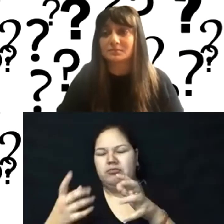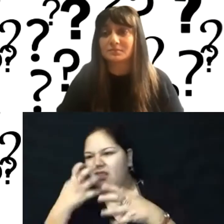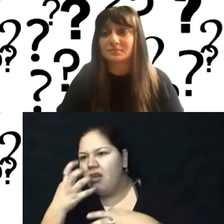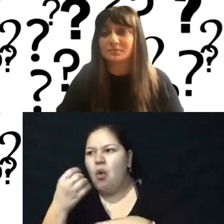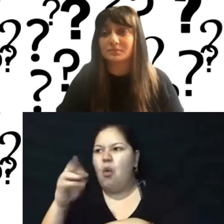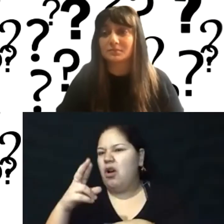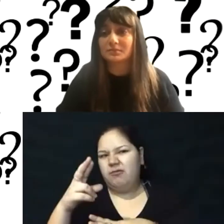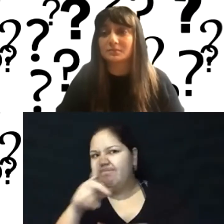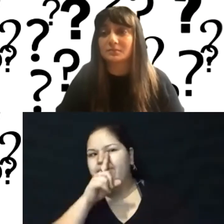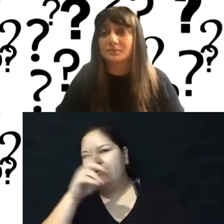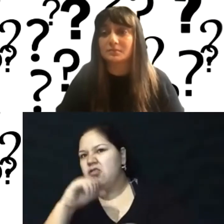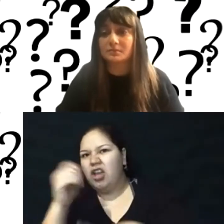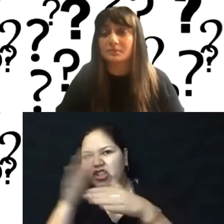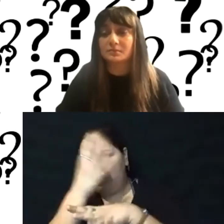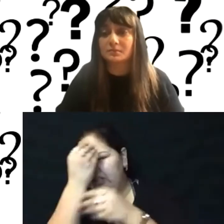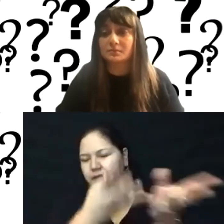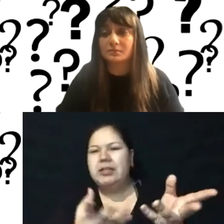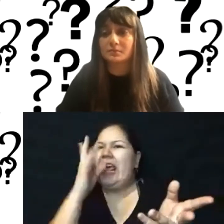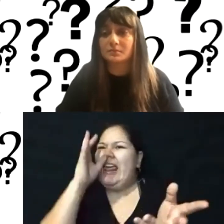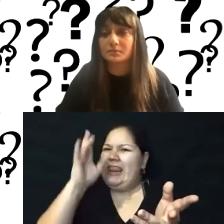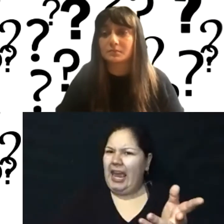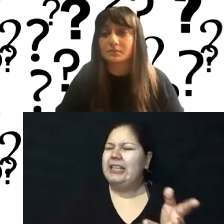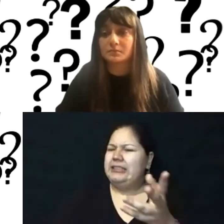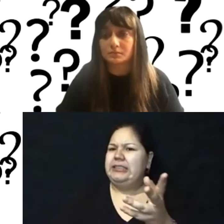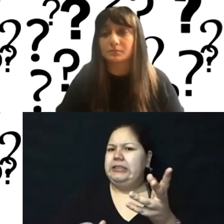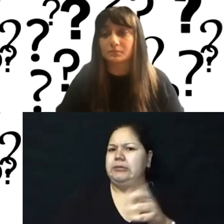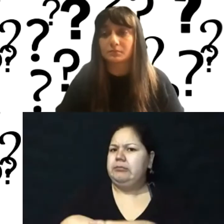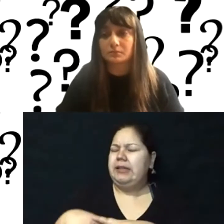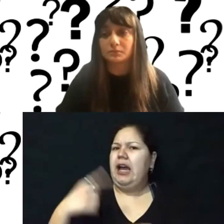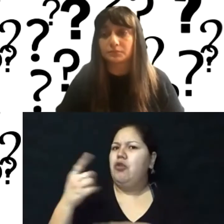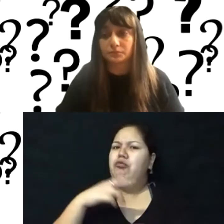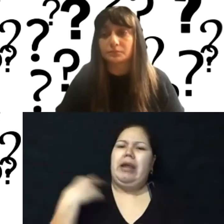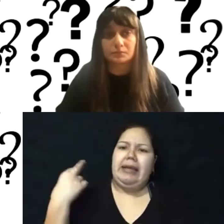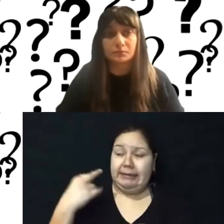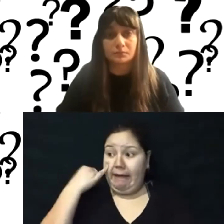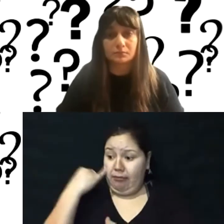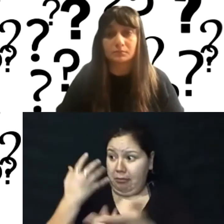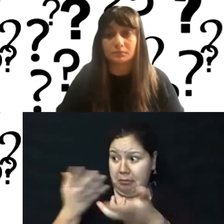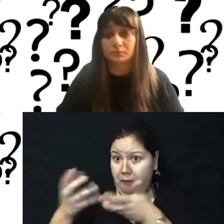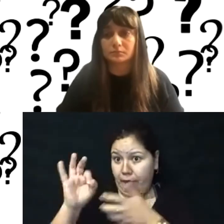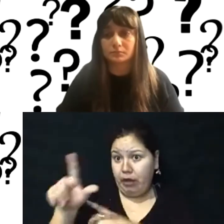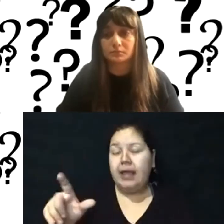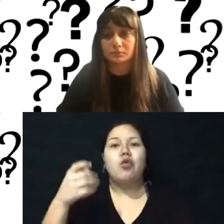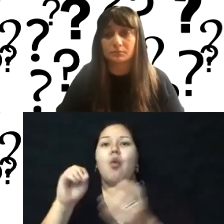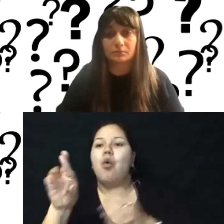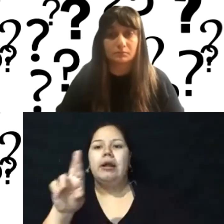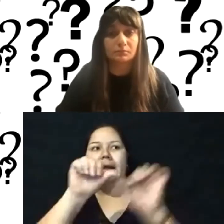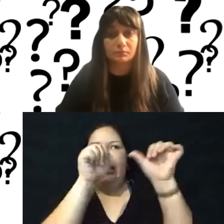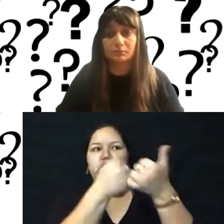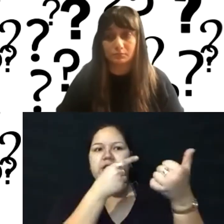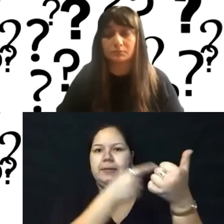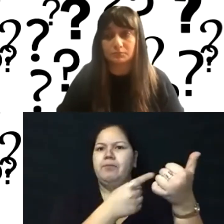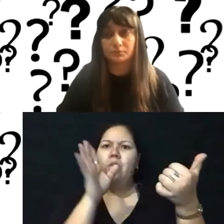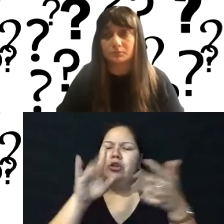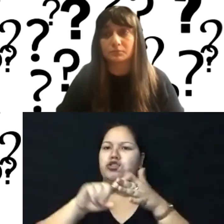case may be. That is the difference that you're paying for when you, um, work with an agency. So agencies, yeah, you know, we'll start at, you know, over a hundred